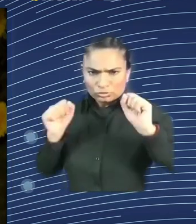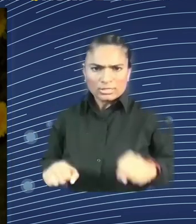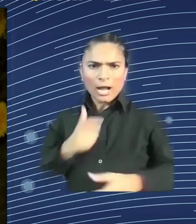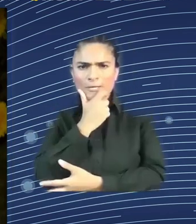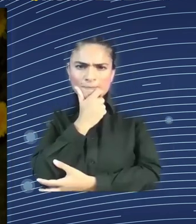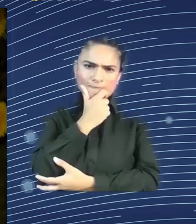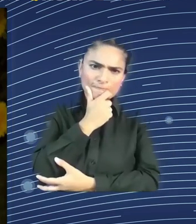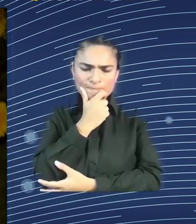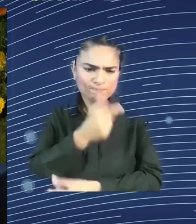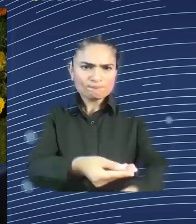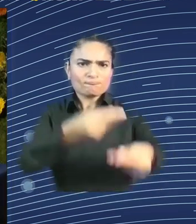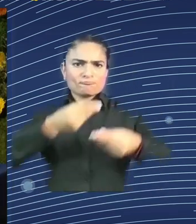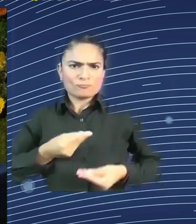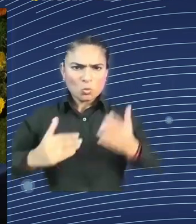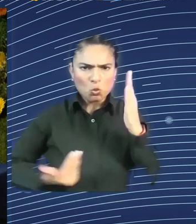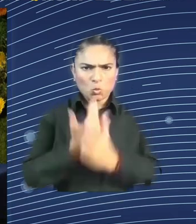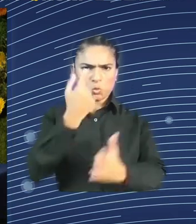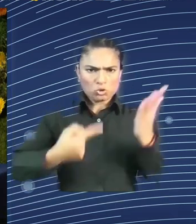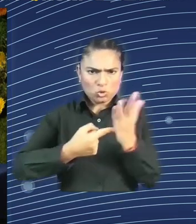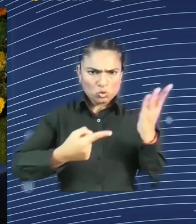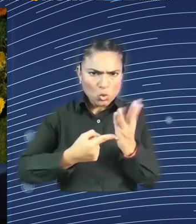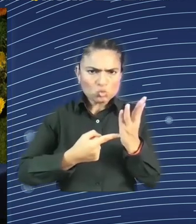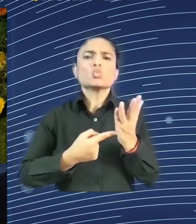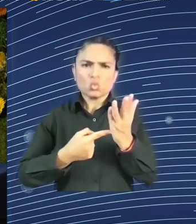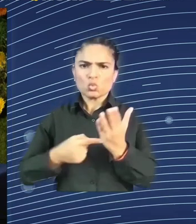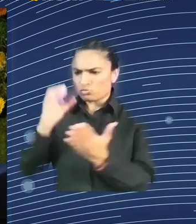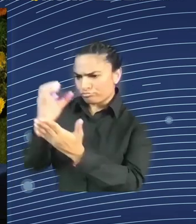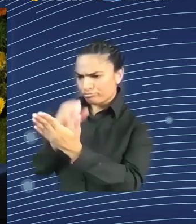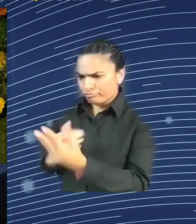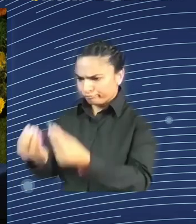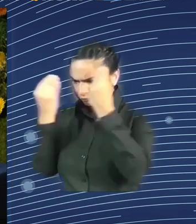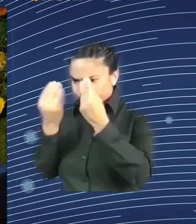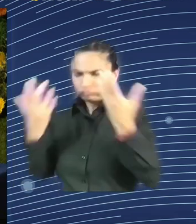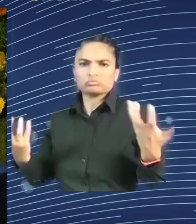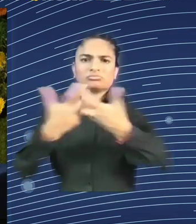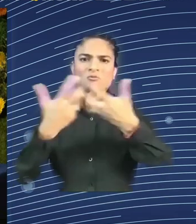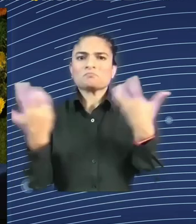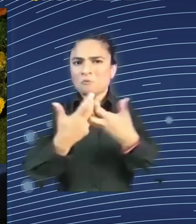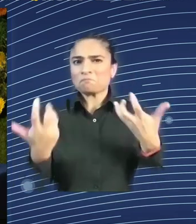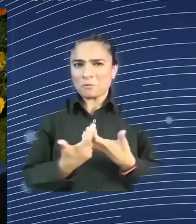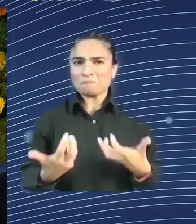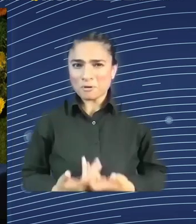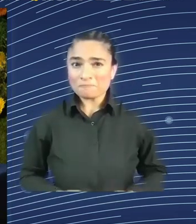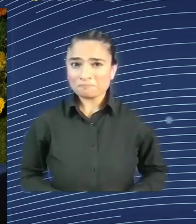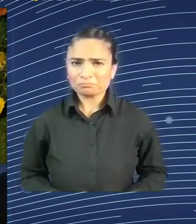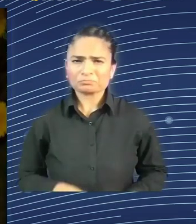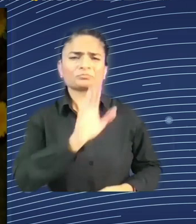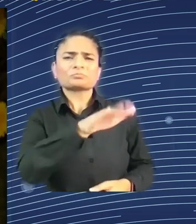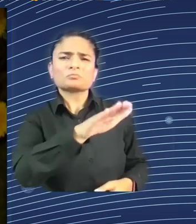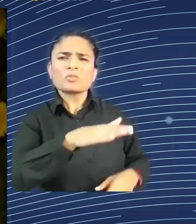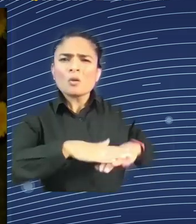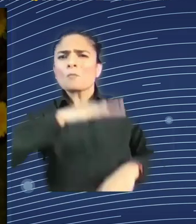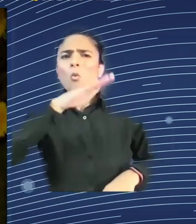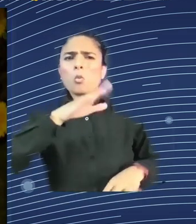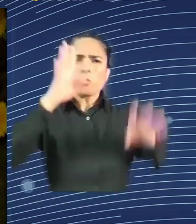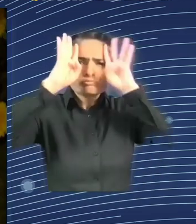little more about the innovative methods of teaching that you think should be introduced into education? And that can be made in numerous